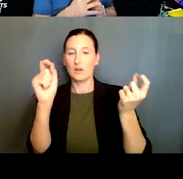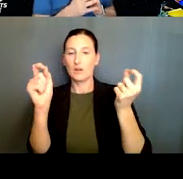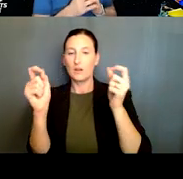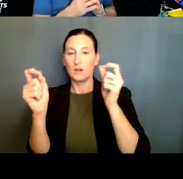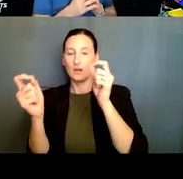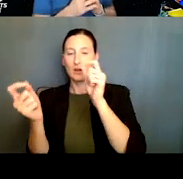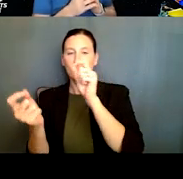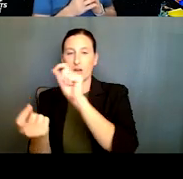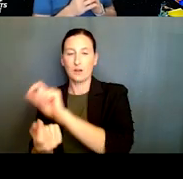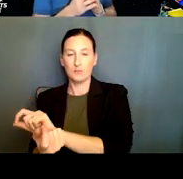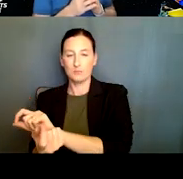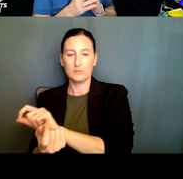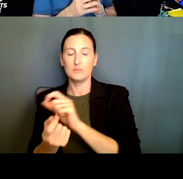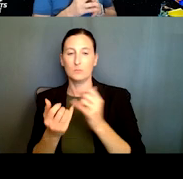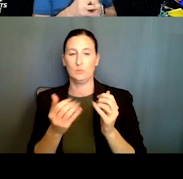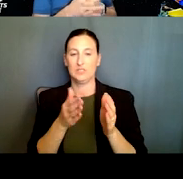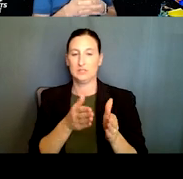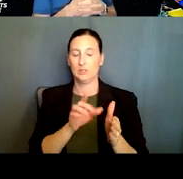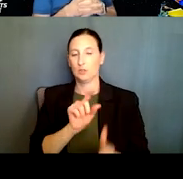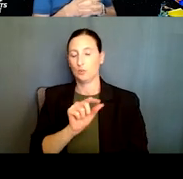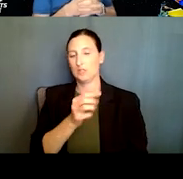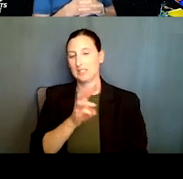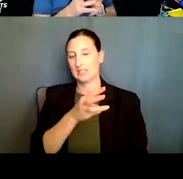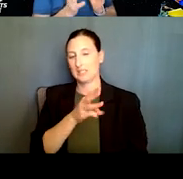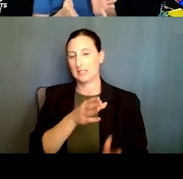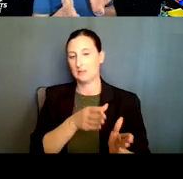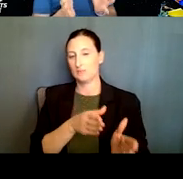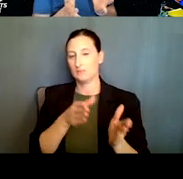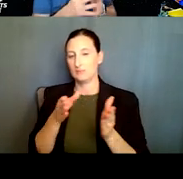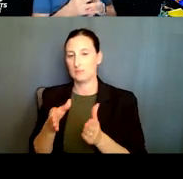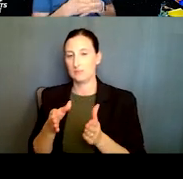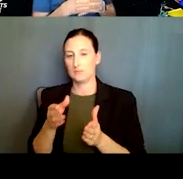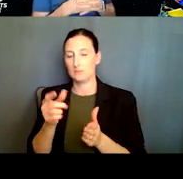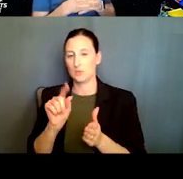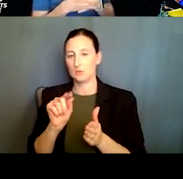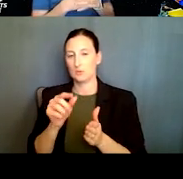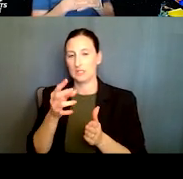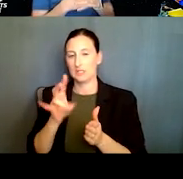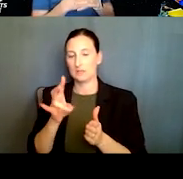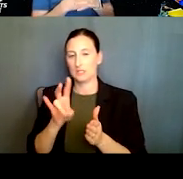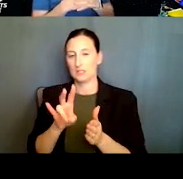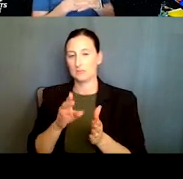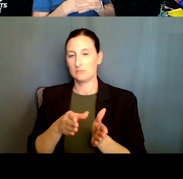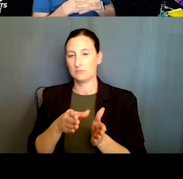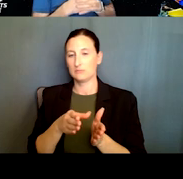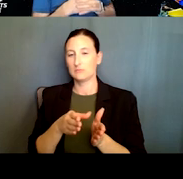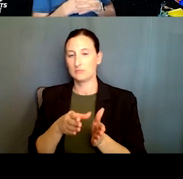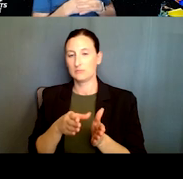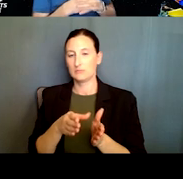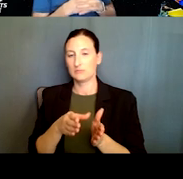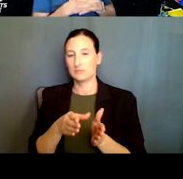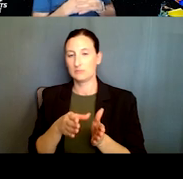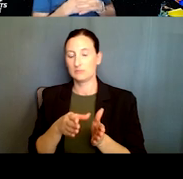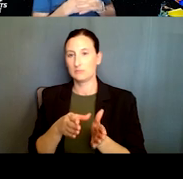to move from one environment to another different environment. Uh, then finally losing the tether, being able to fly autonomously.